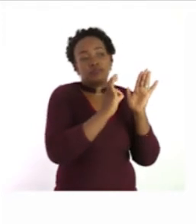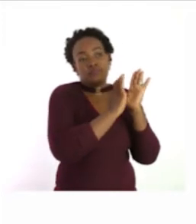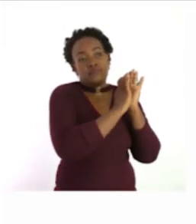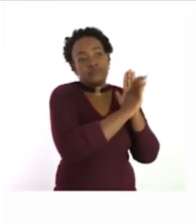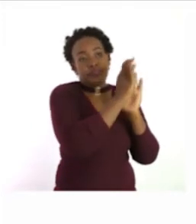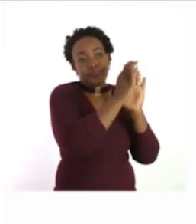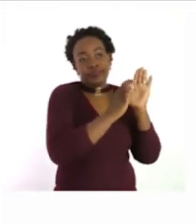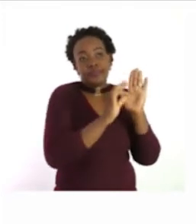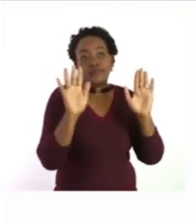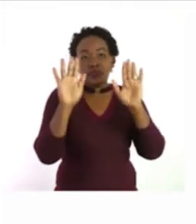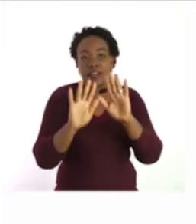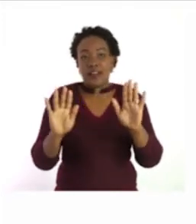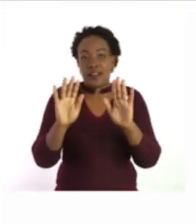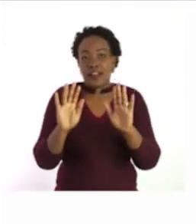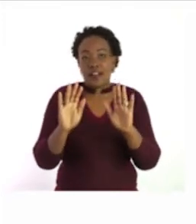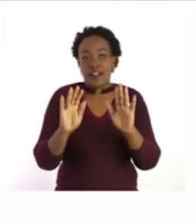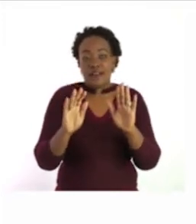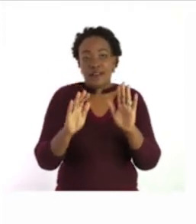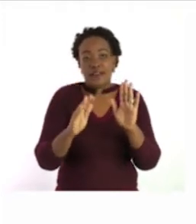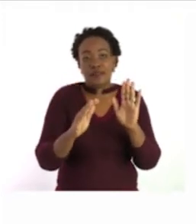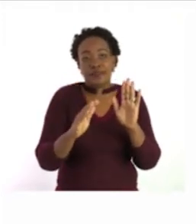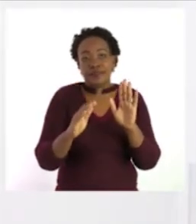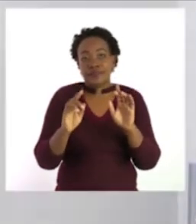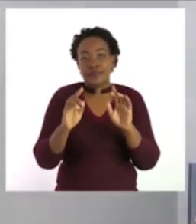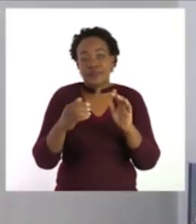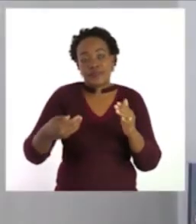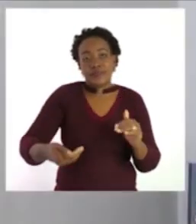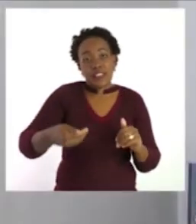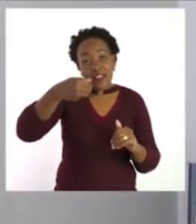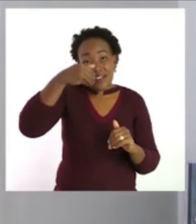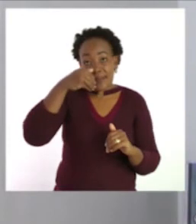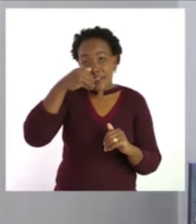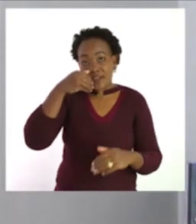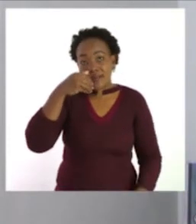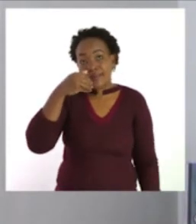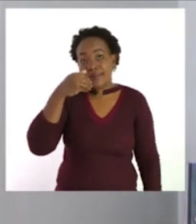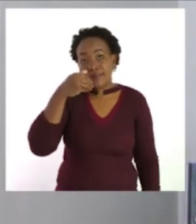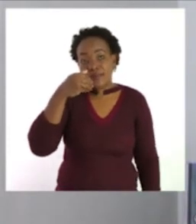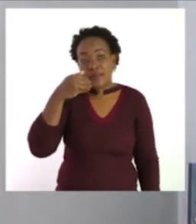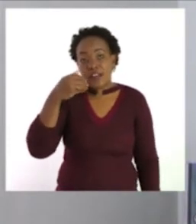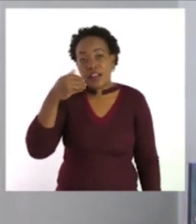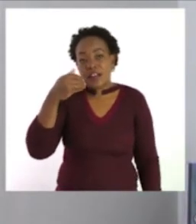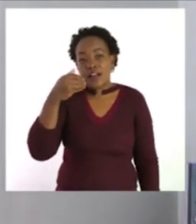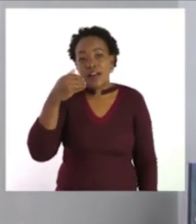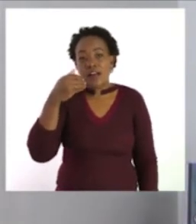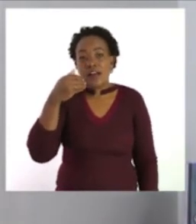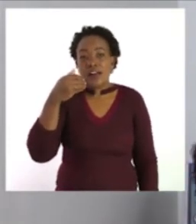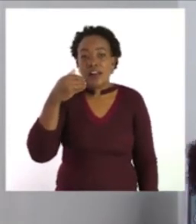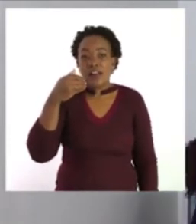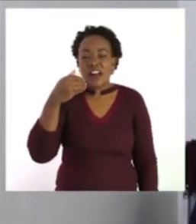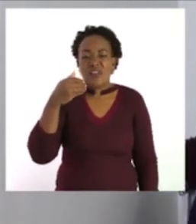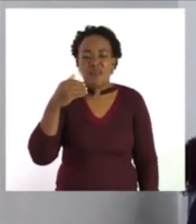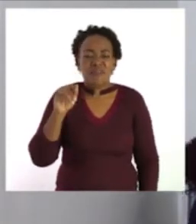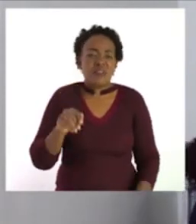I have my picture here. It's a pizza. This is a pizza. So we want to